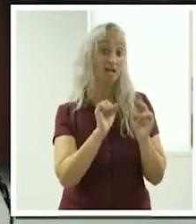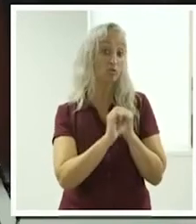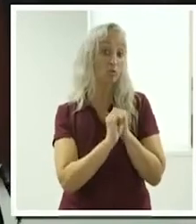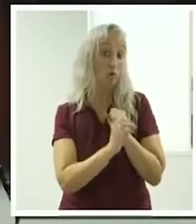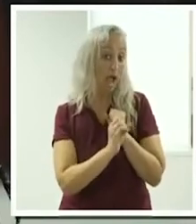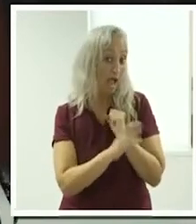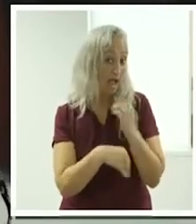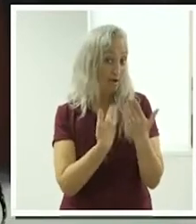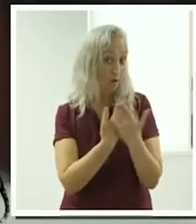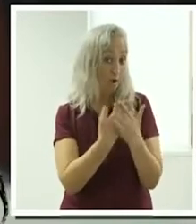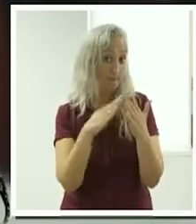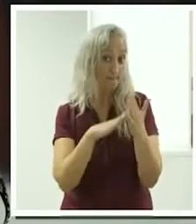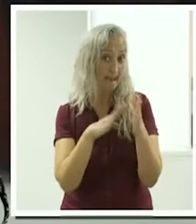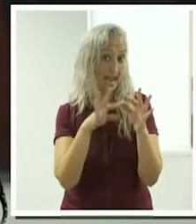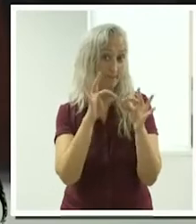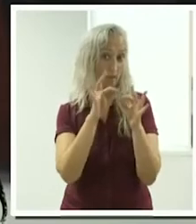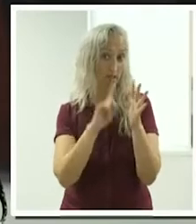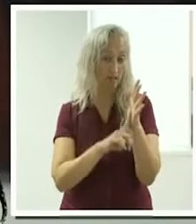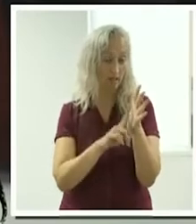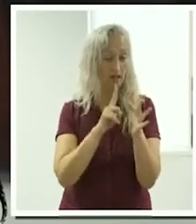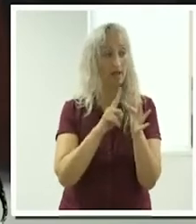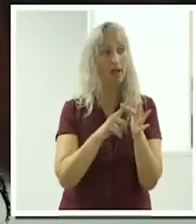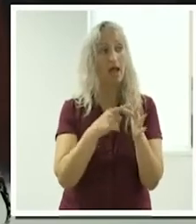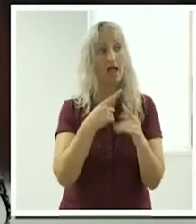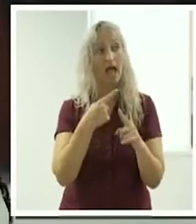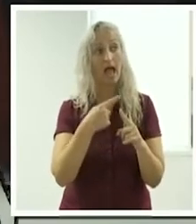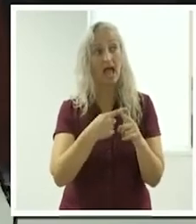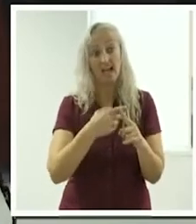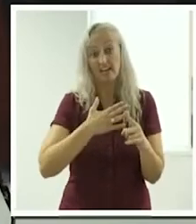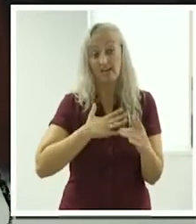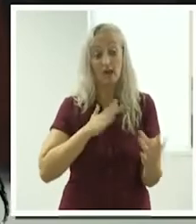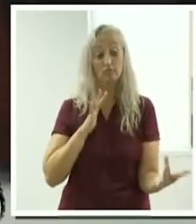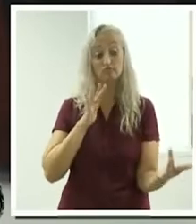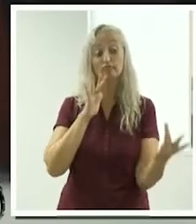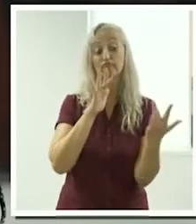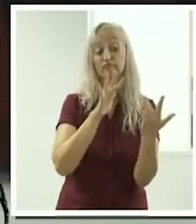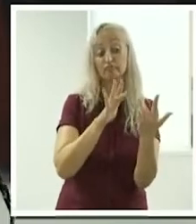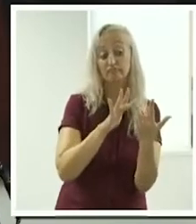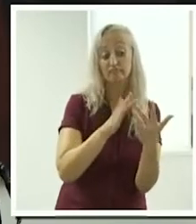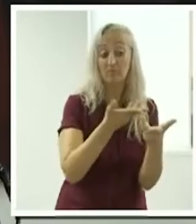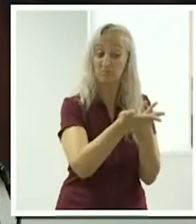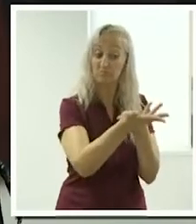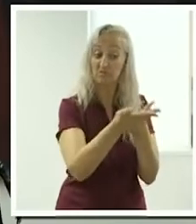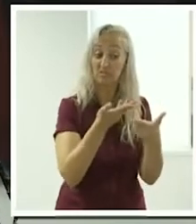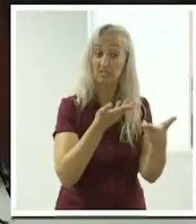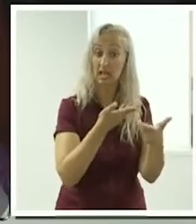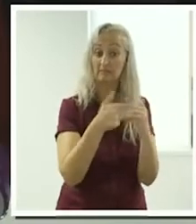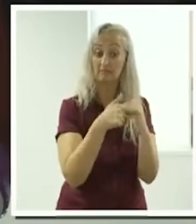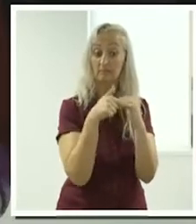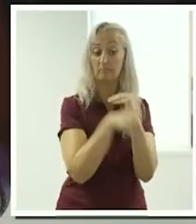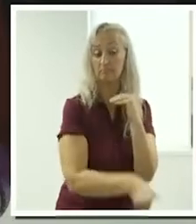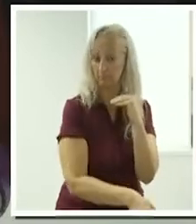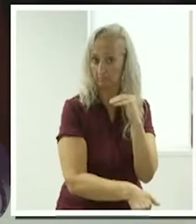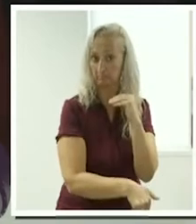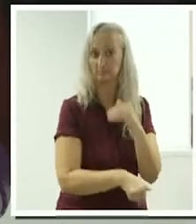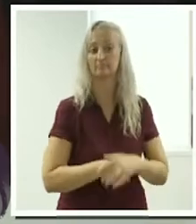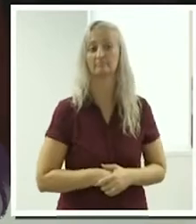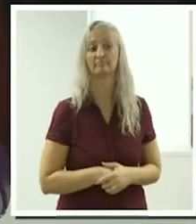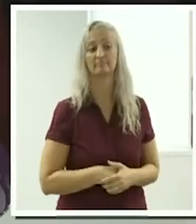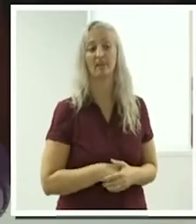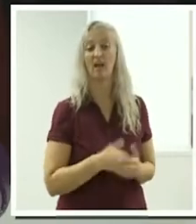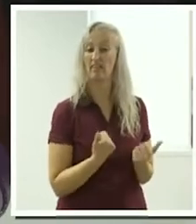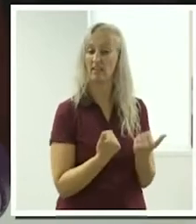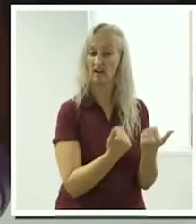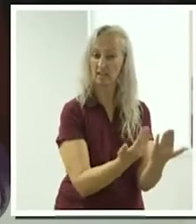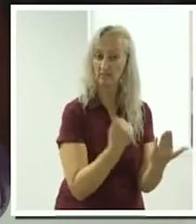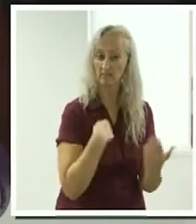Mabel platform and I would like to make contact with you and discuss this role further. You can either give him your